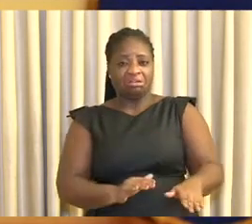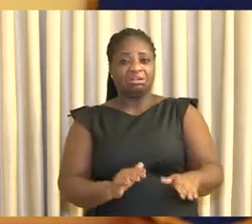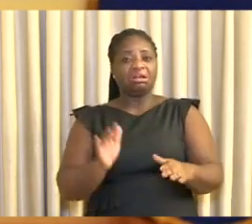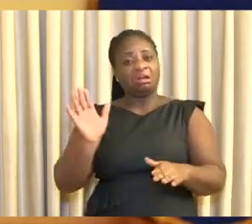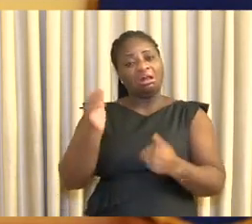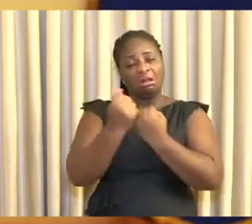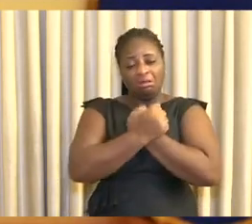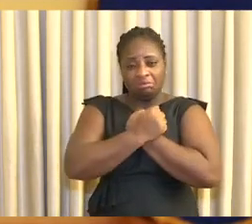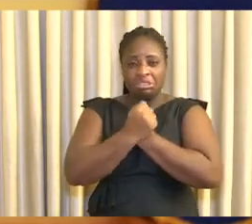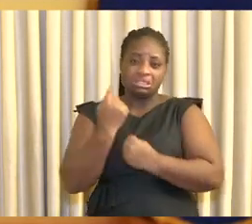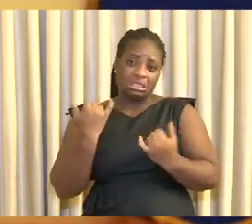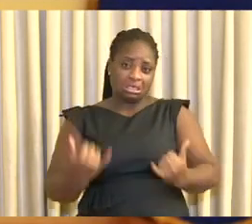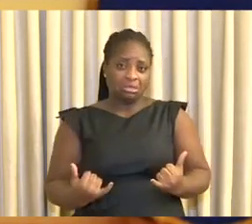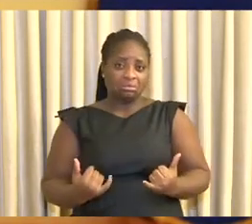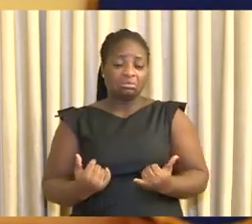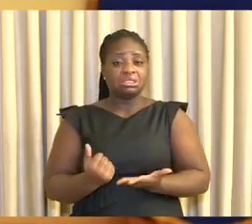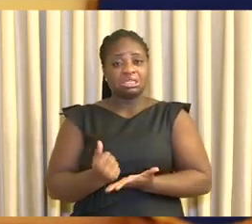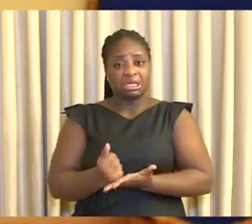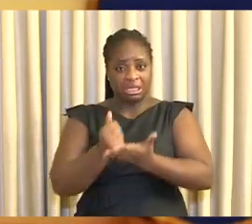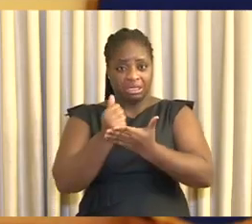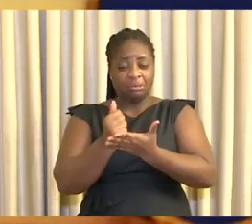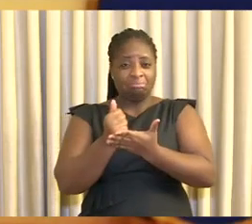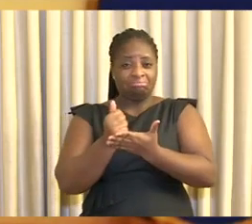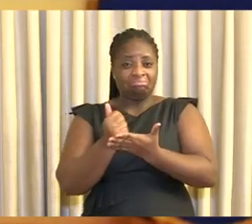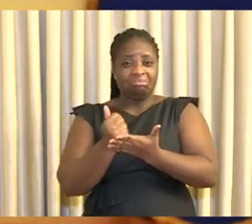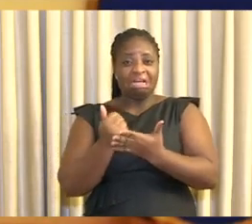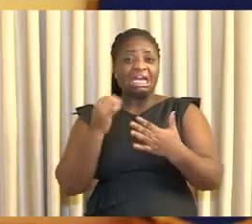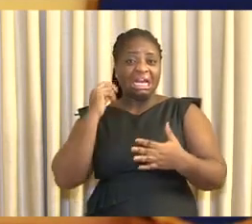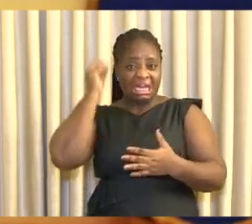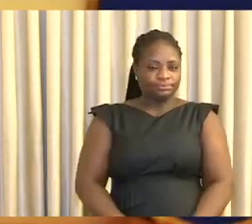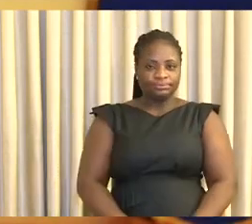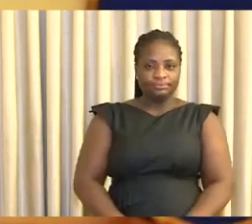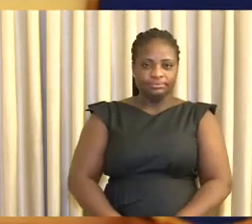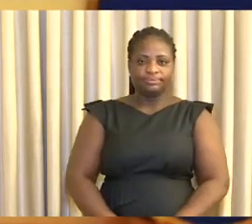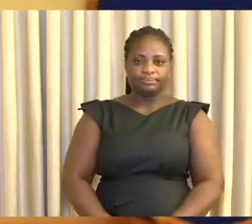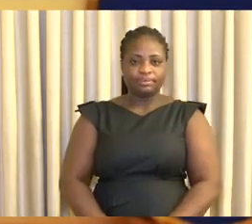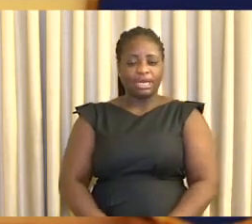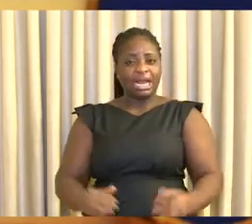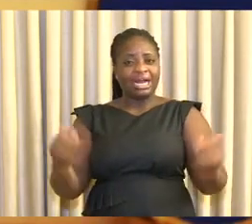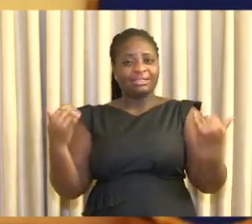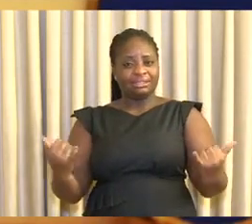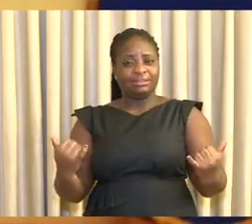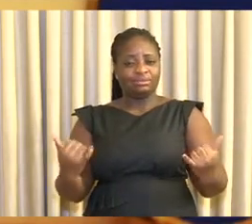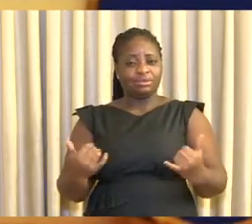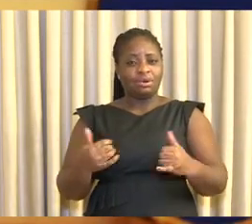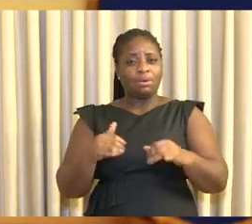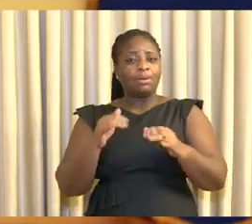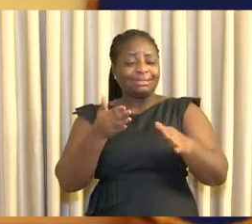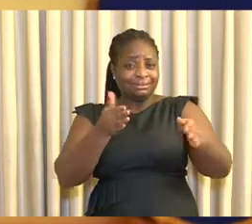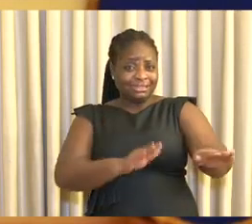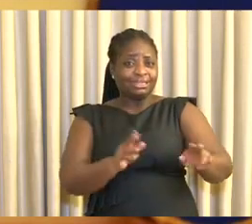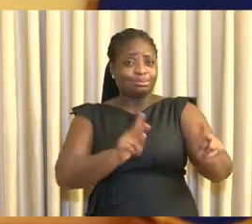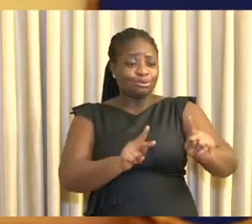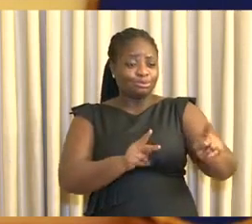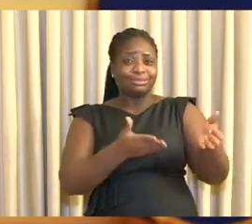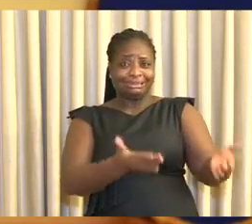in order to have the final funeral rites later. The morgues in the country are becoming